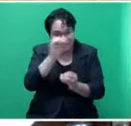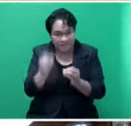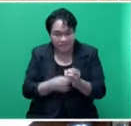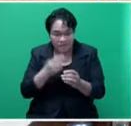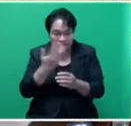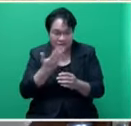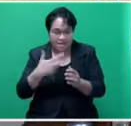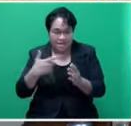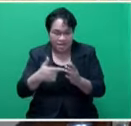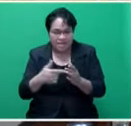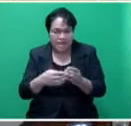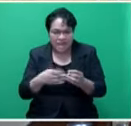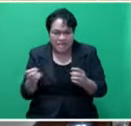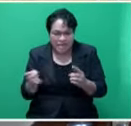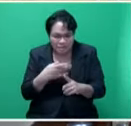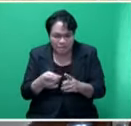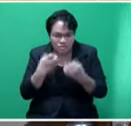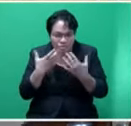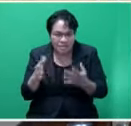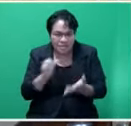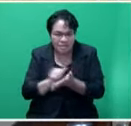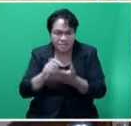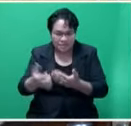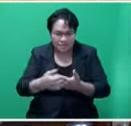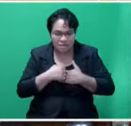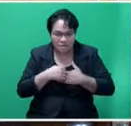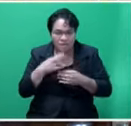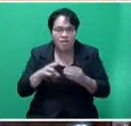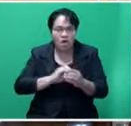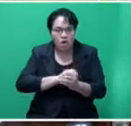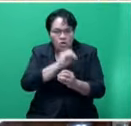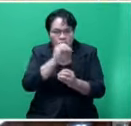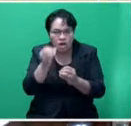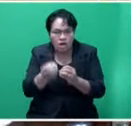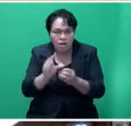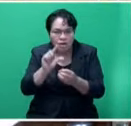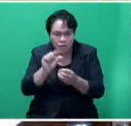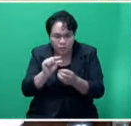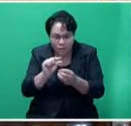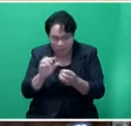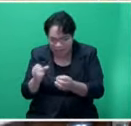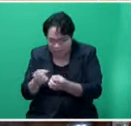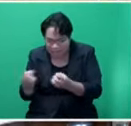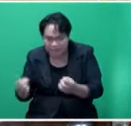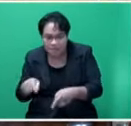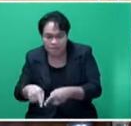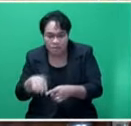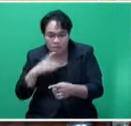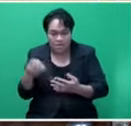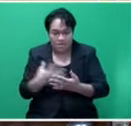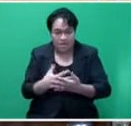importation, exportation, sales, storage, and use of ozone depleting substances. The Act also gives effect to Fiji's